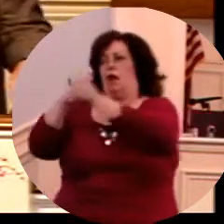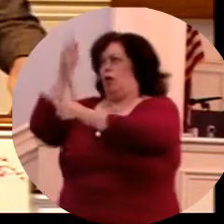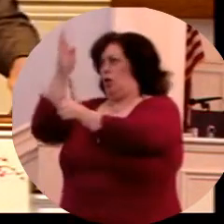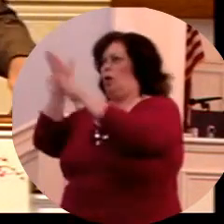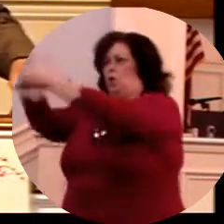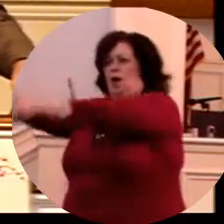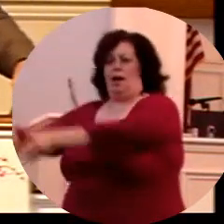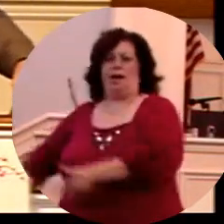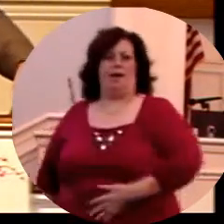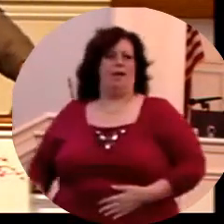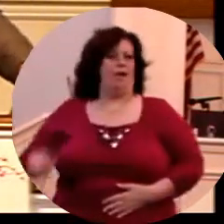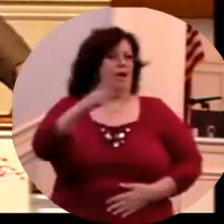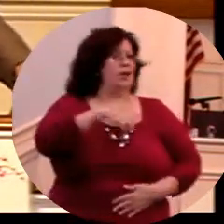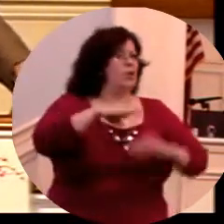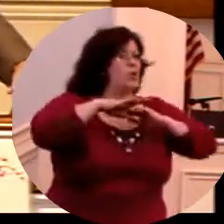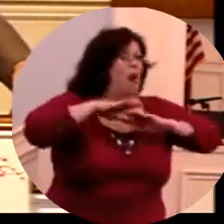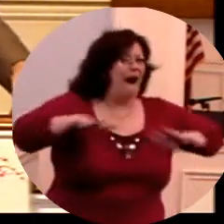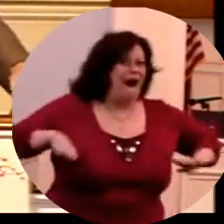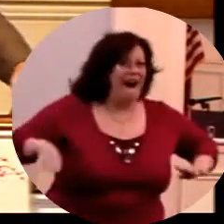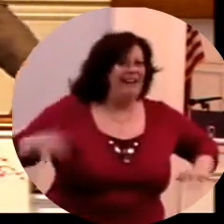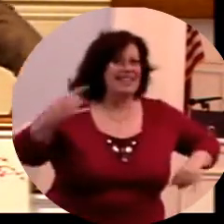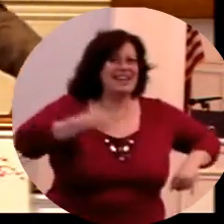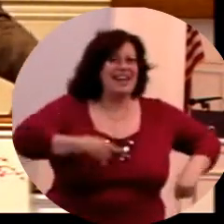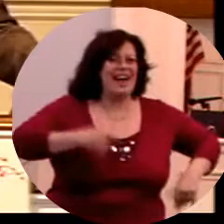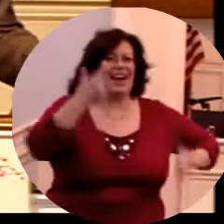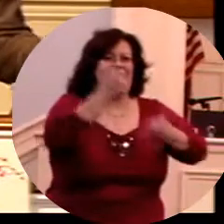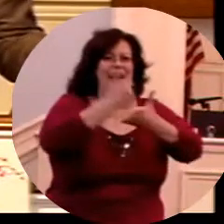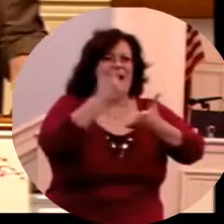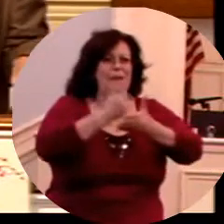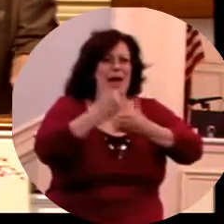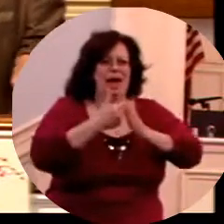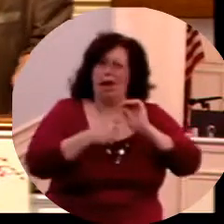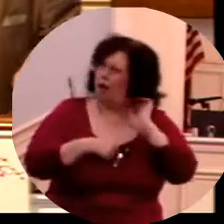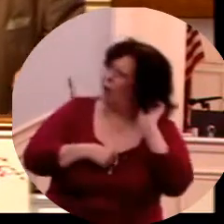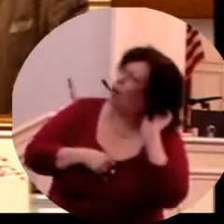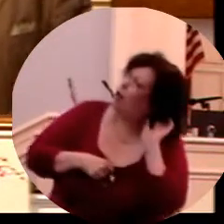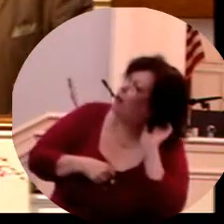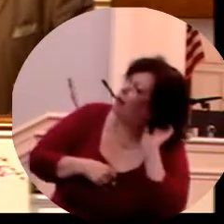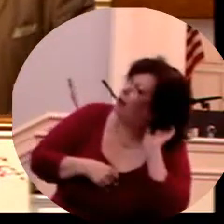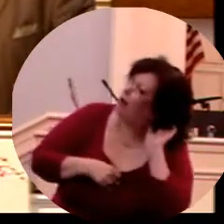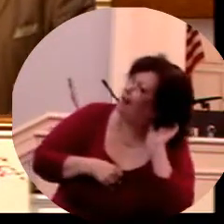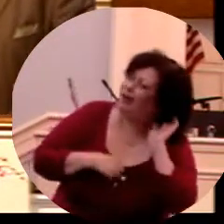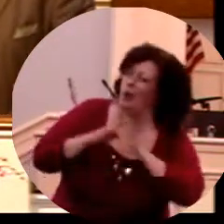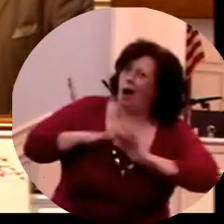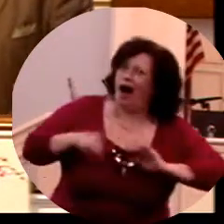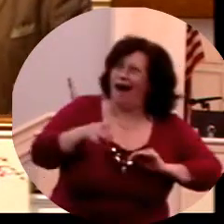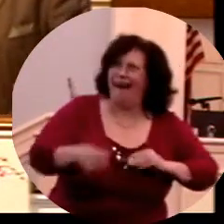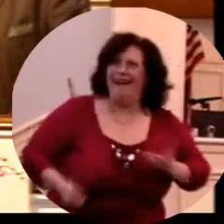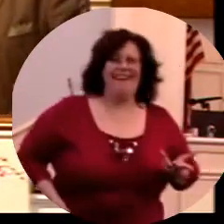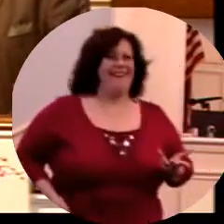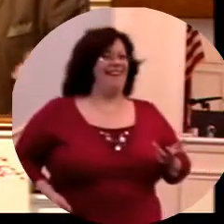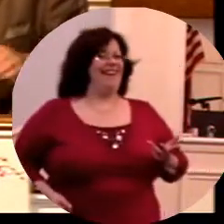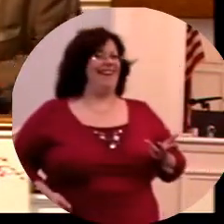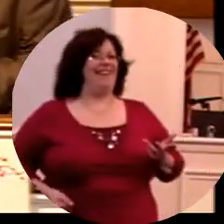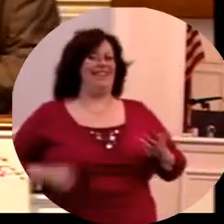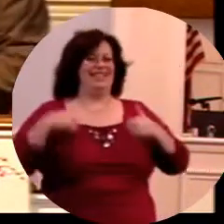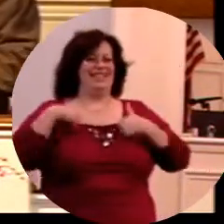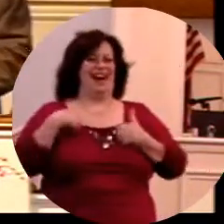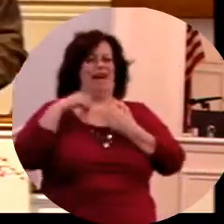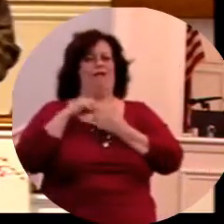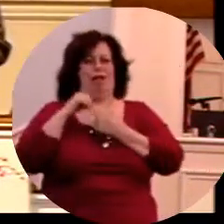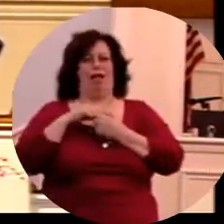I'll tell you what, I think you already got all the amens out of them, Brother Terry. Amen. Praise God. We need today to fear God.